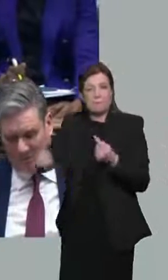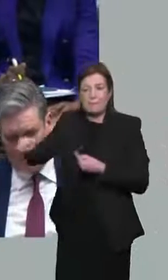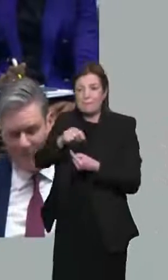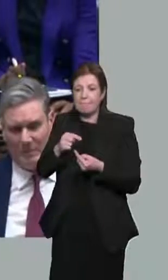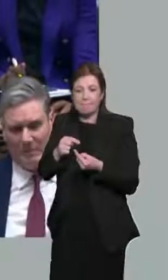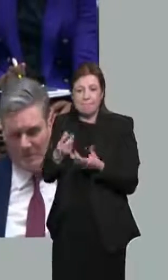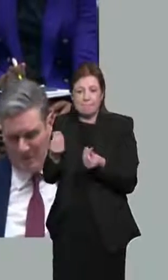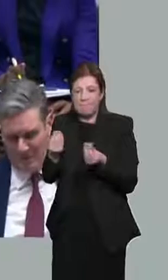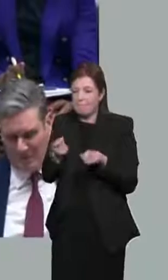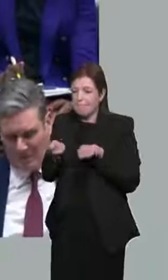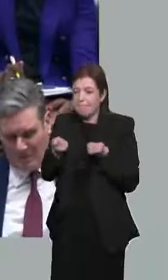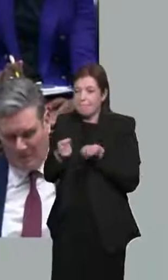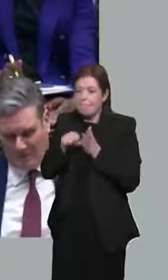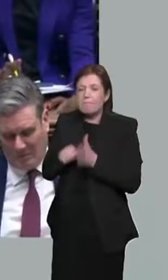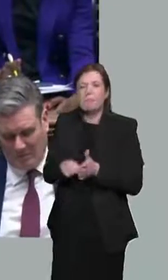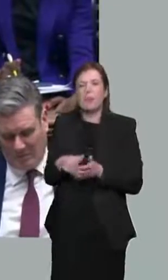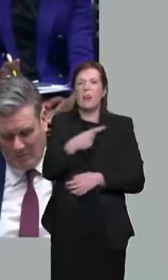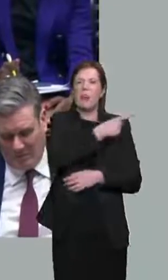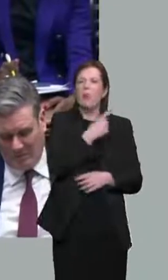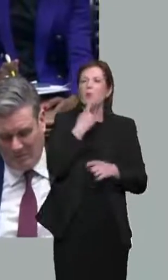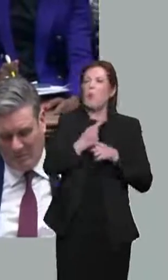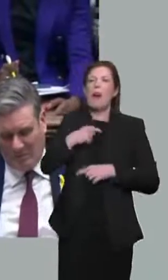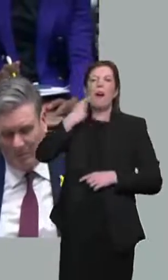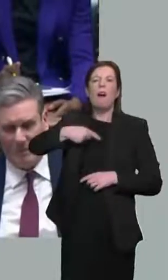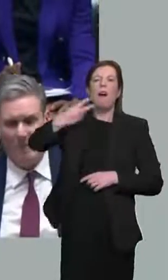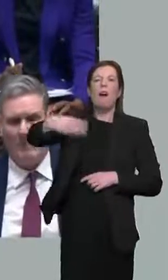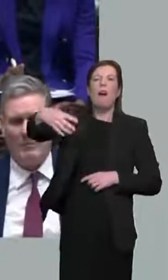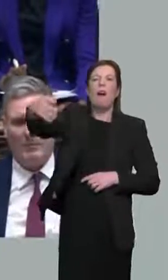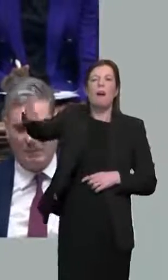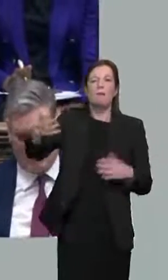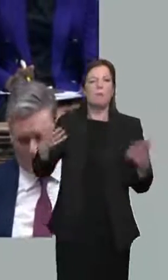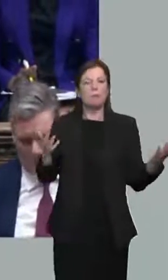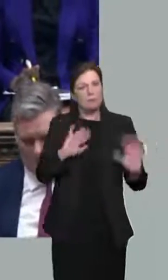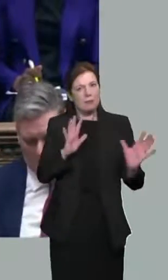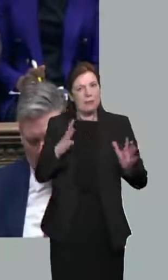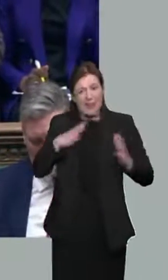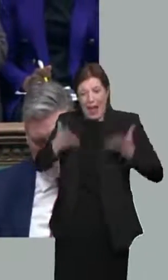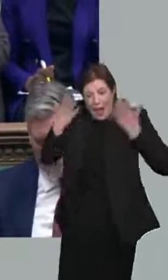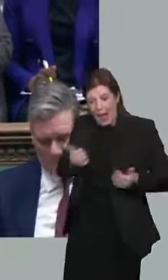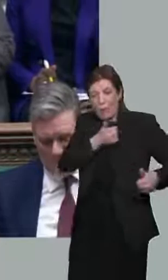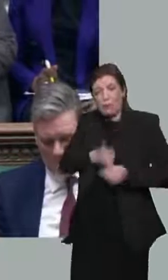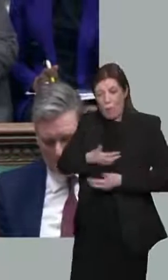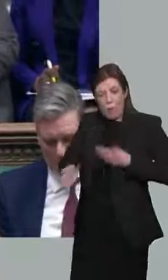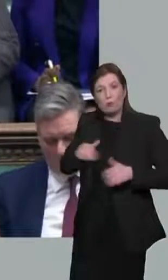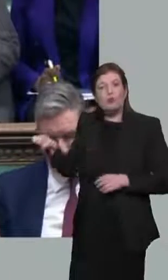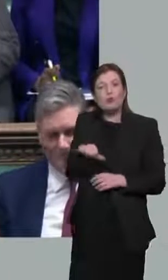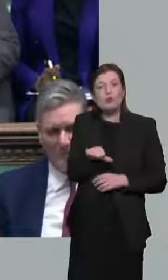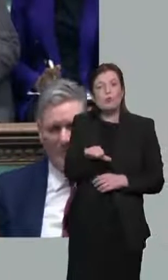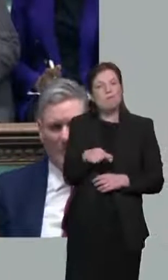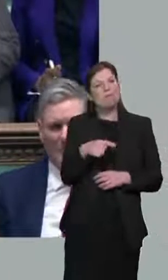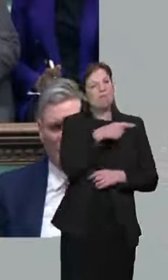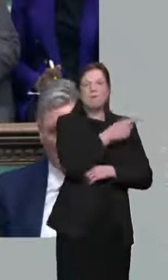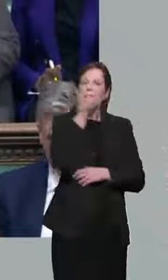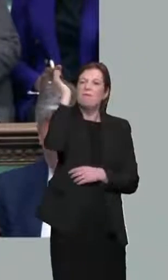Chancellor today is a promise of jam tomorrow, rather than the support that is needed now. And today's statement